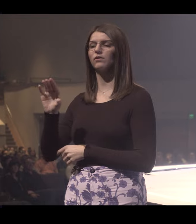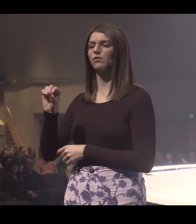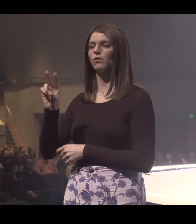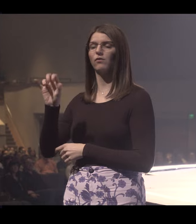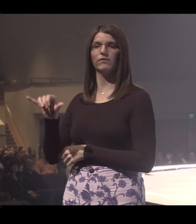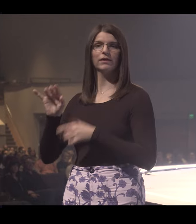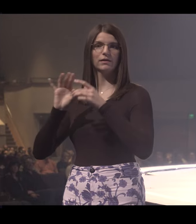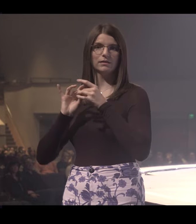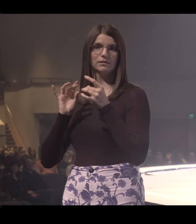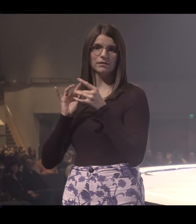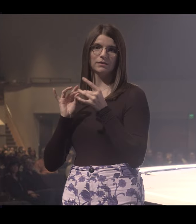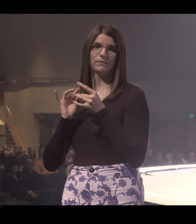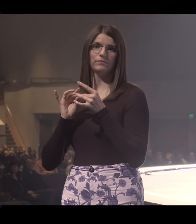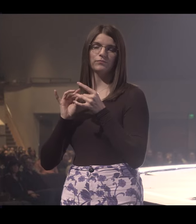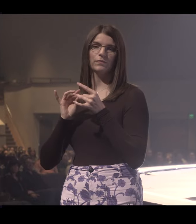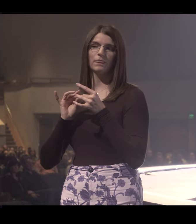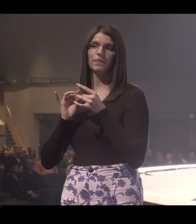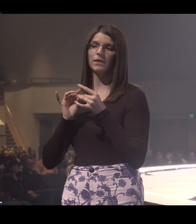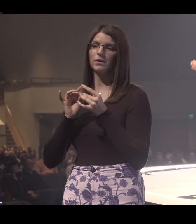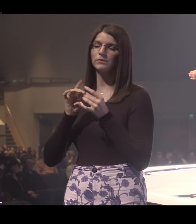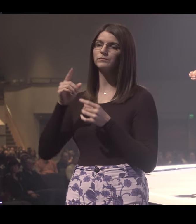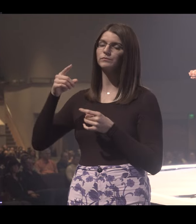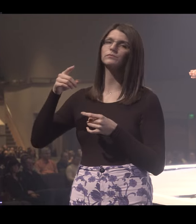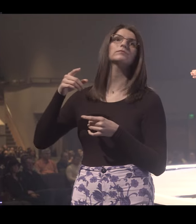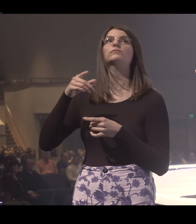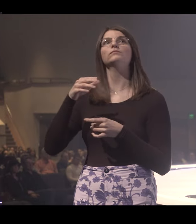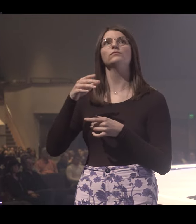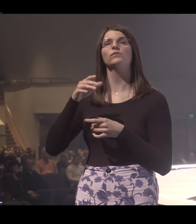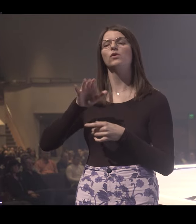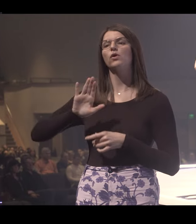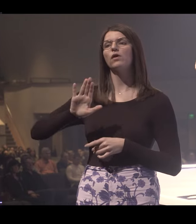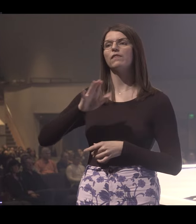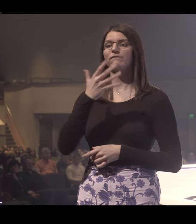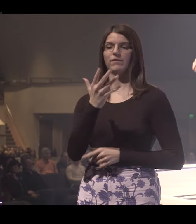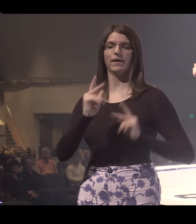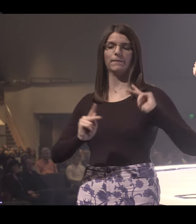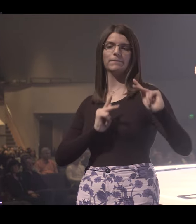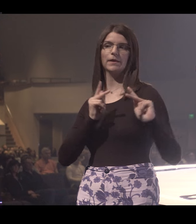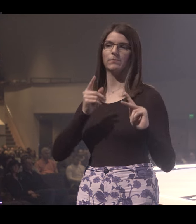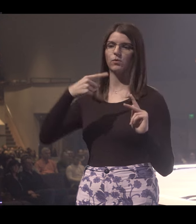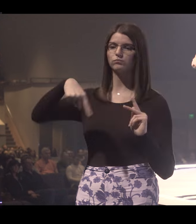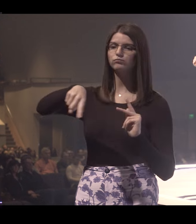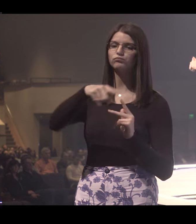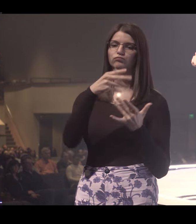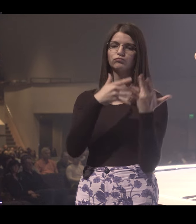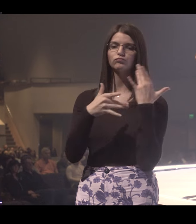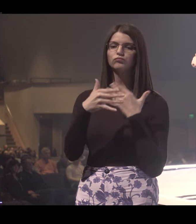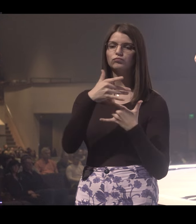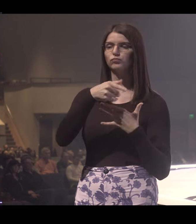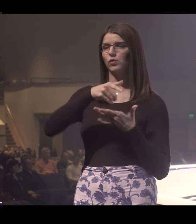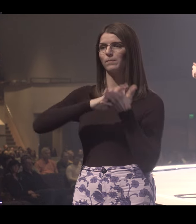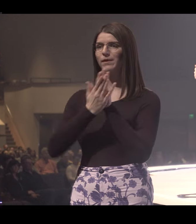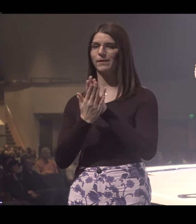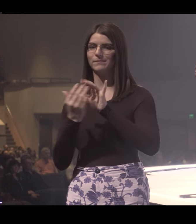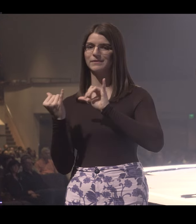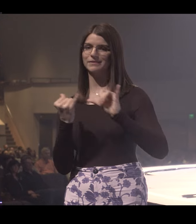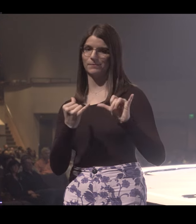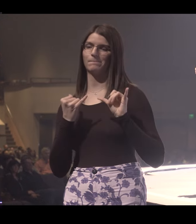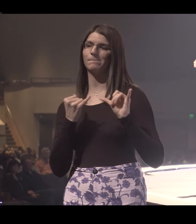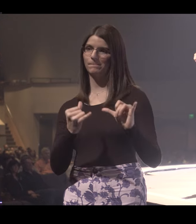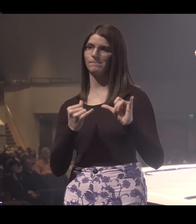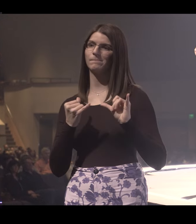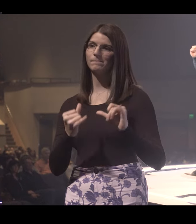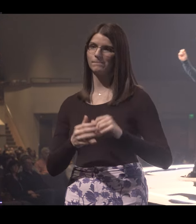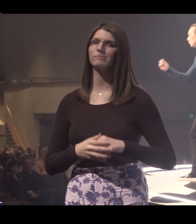said it this way. He said, you become like the five people you spend the most